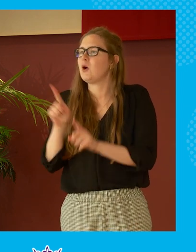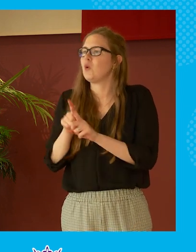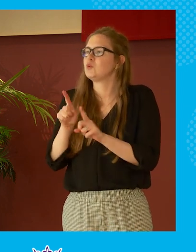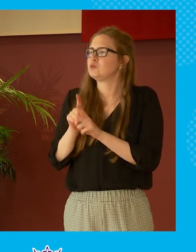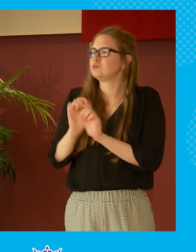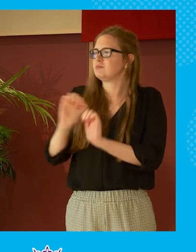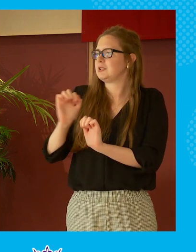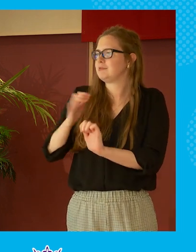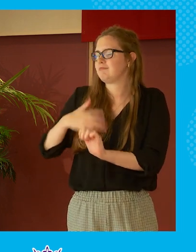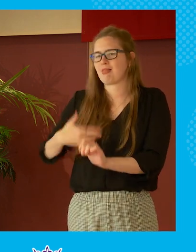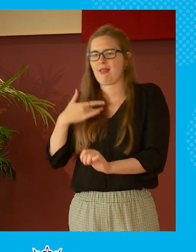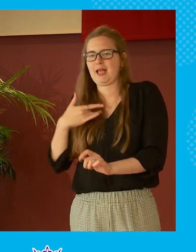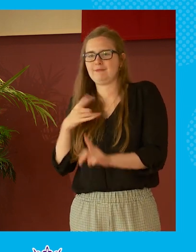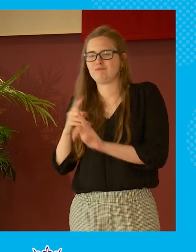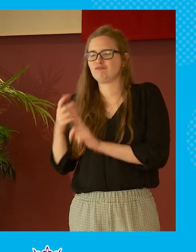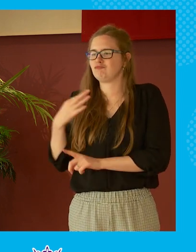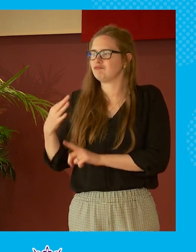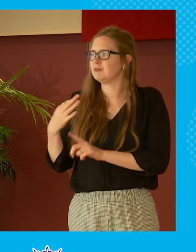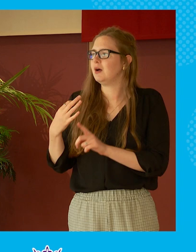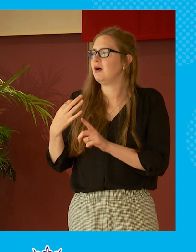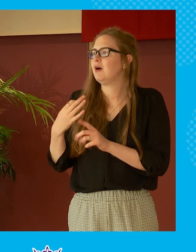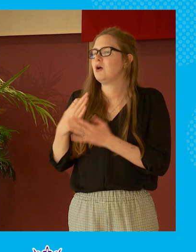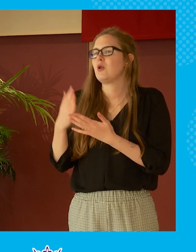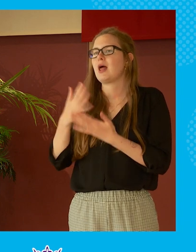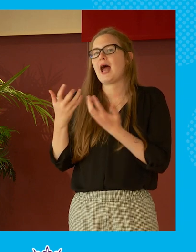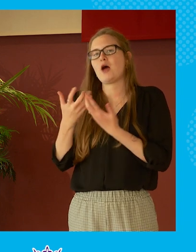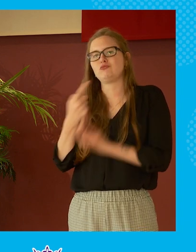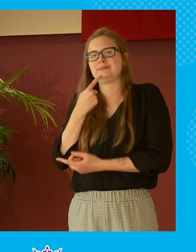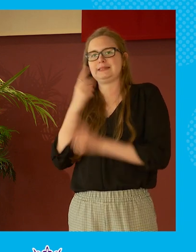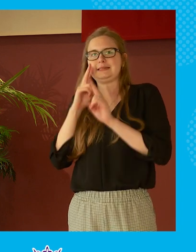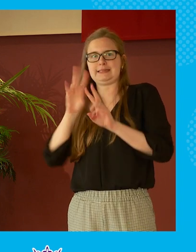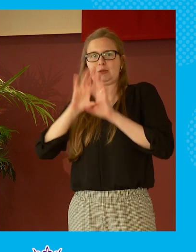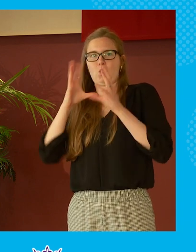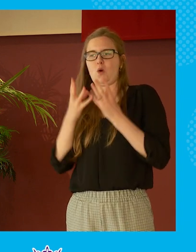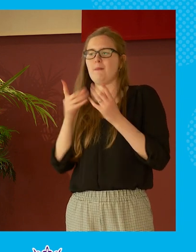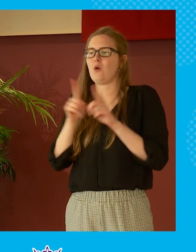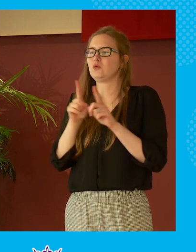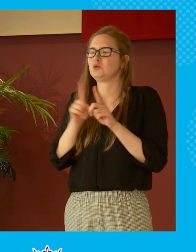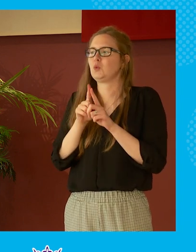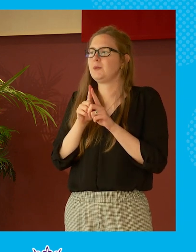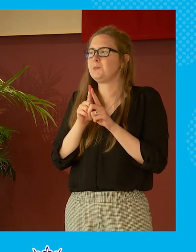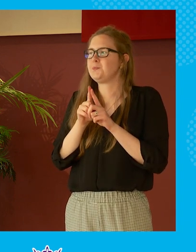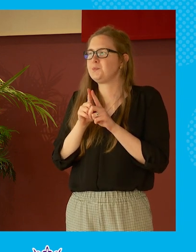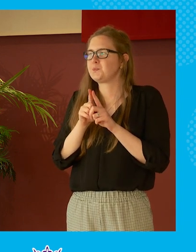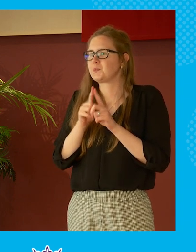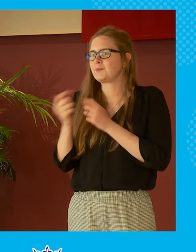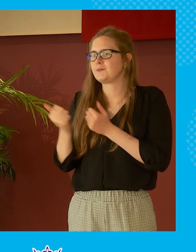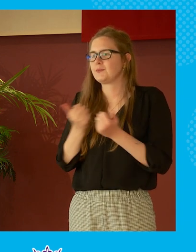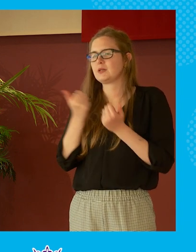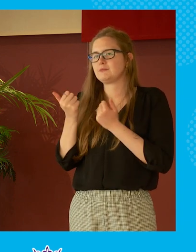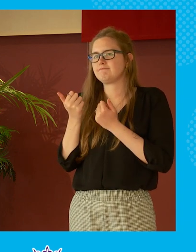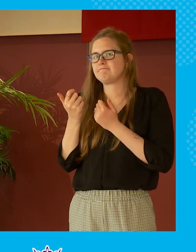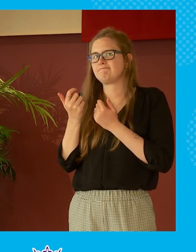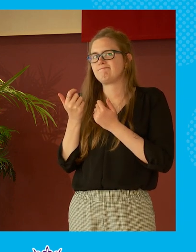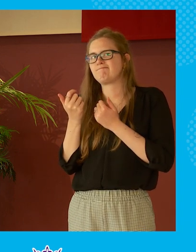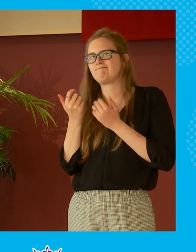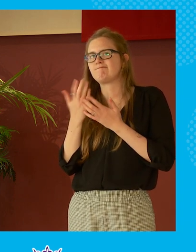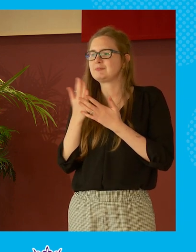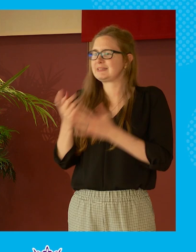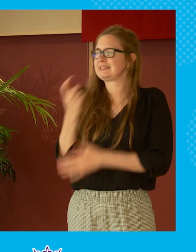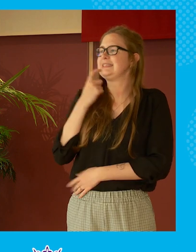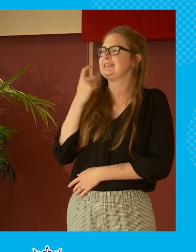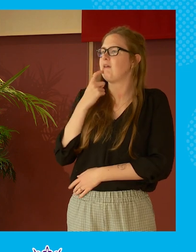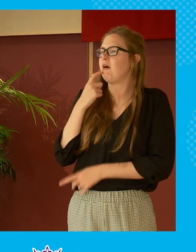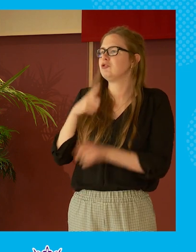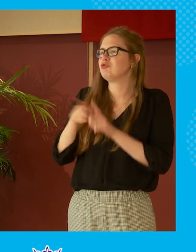their own lights you know in in terms of the way the way the way that they see it and actually so many it is it is actually almost easier